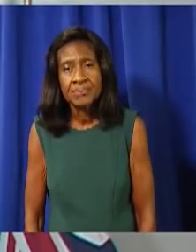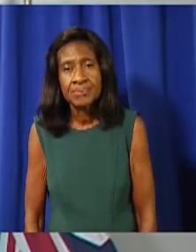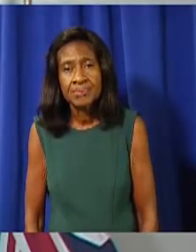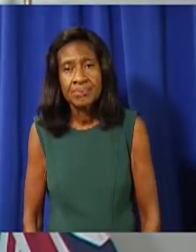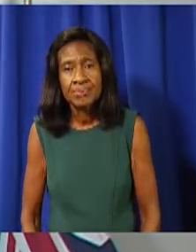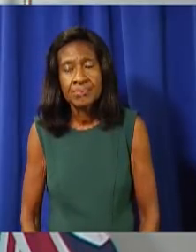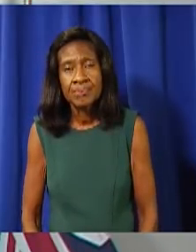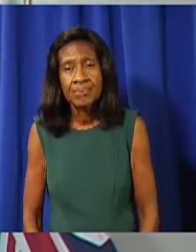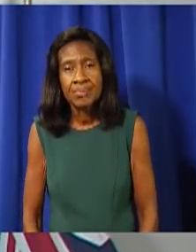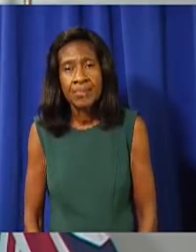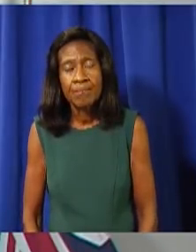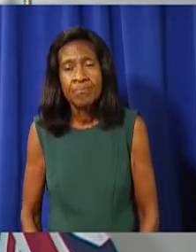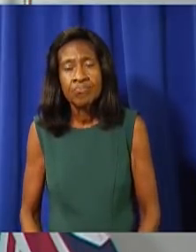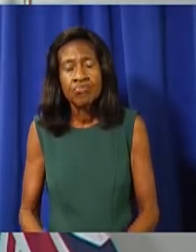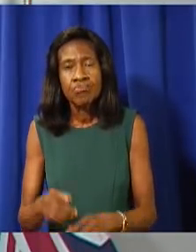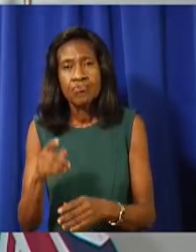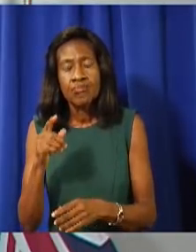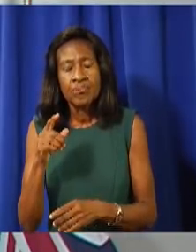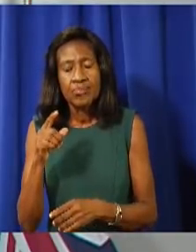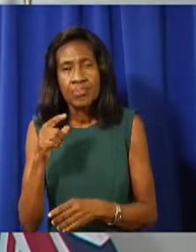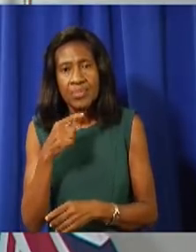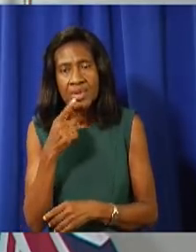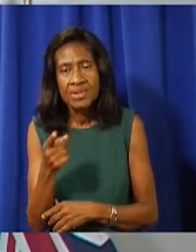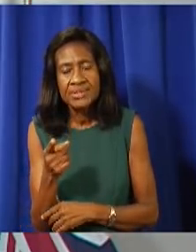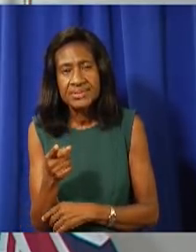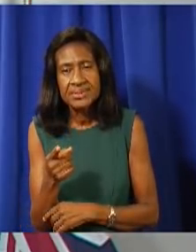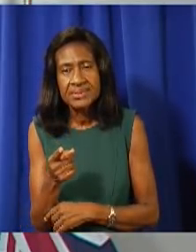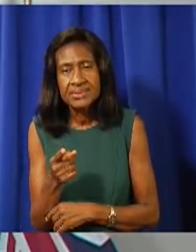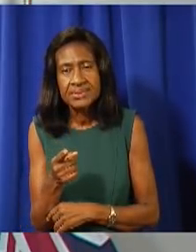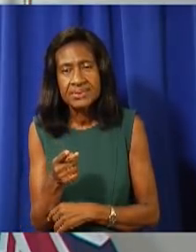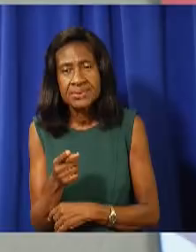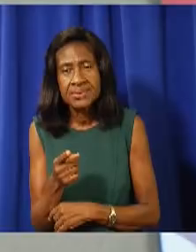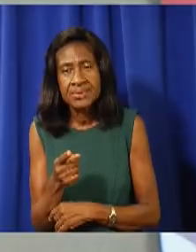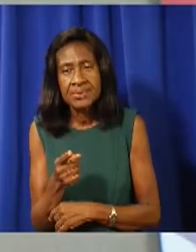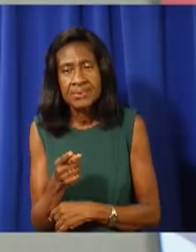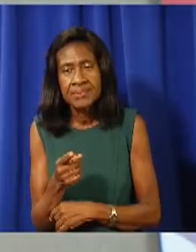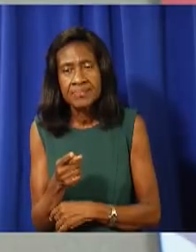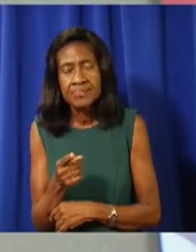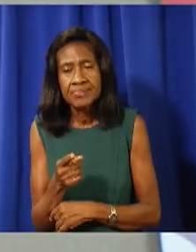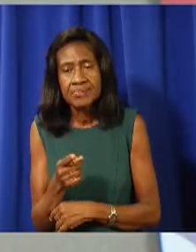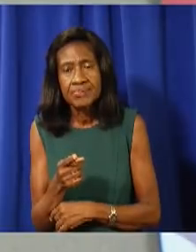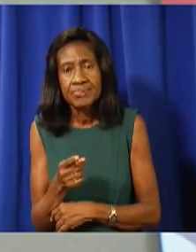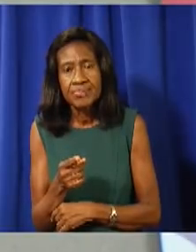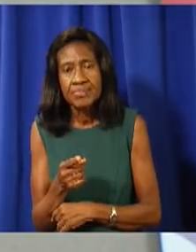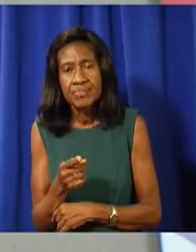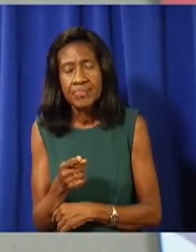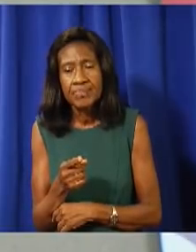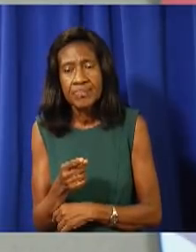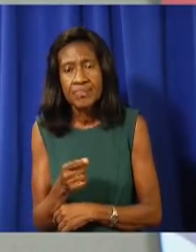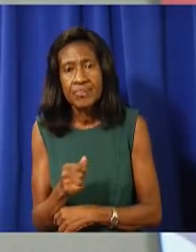Certainly, you know, from my perspective, not a stupid question, but